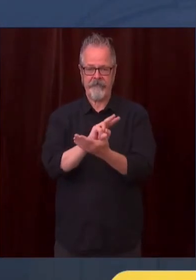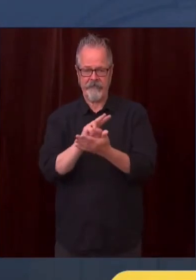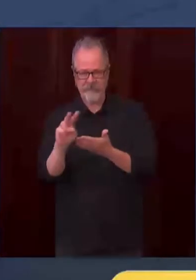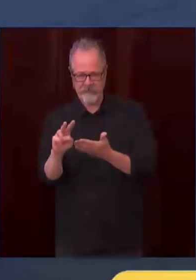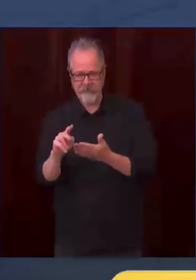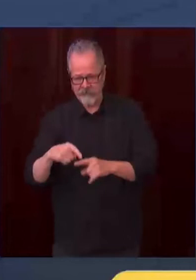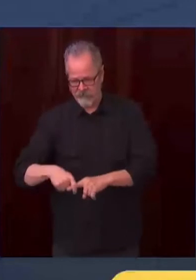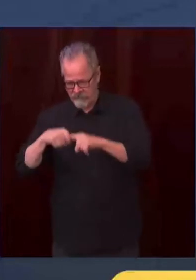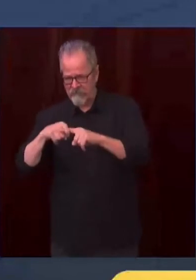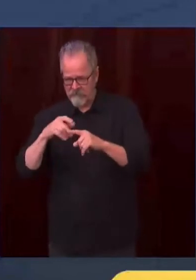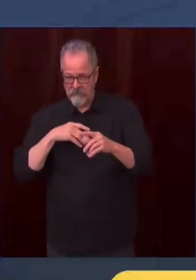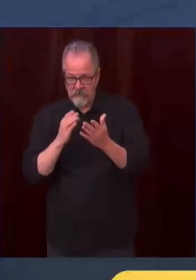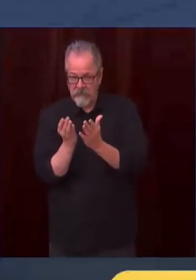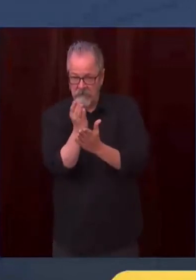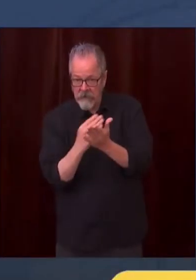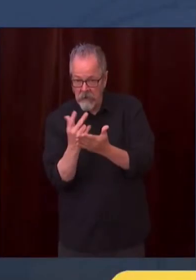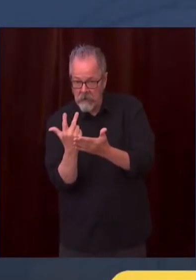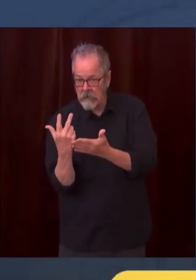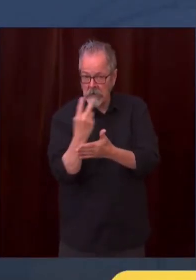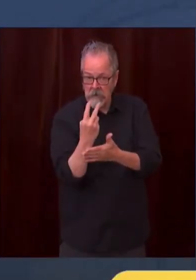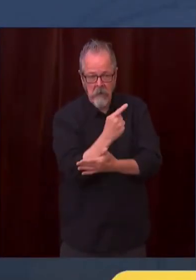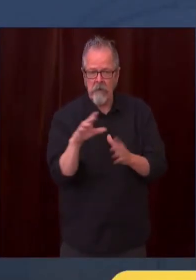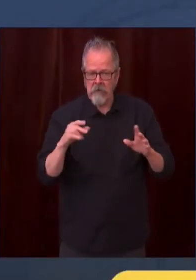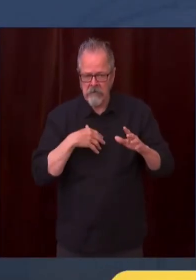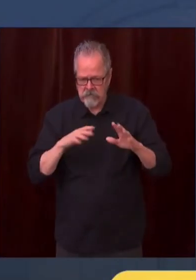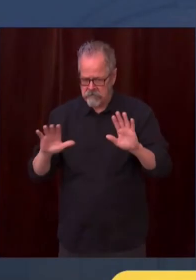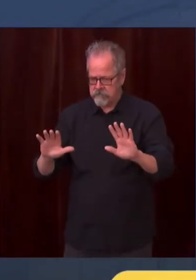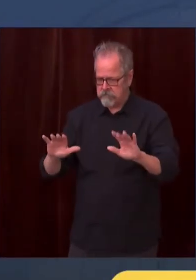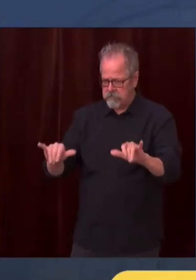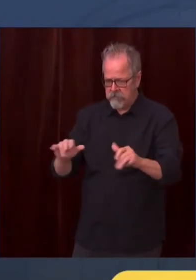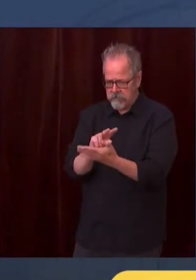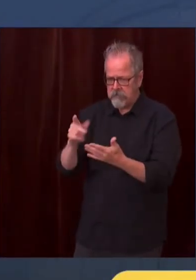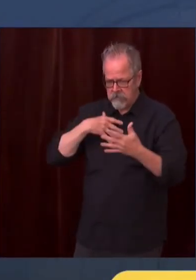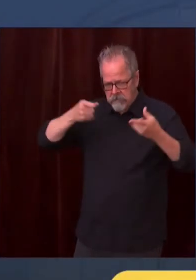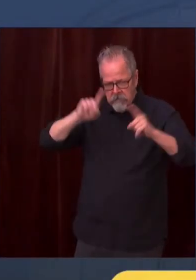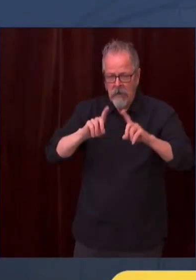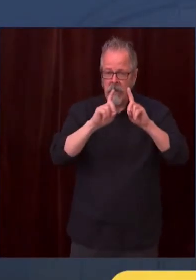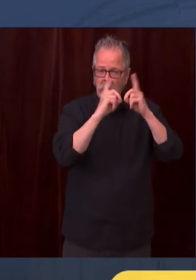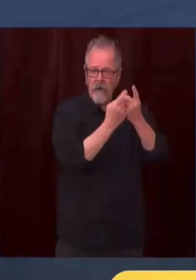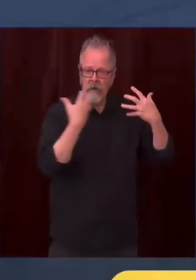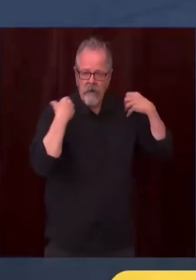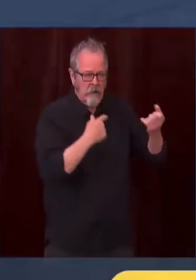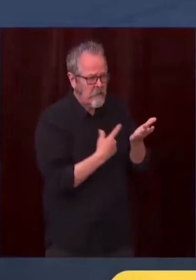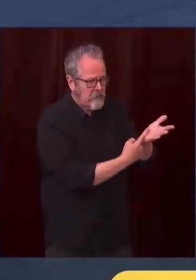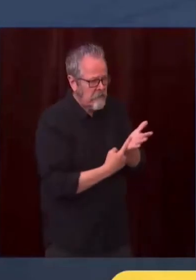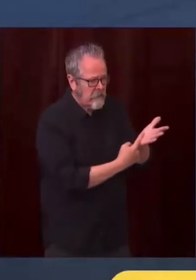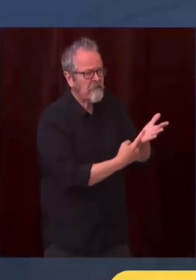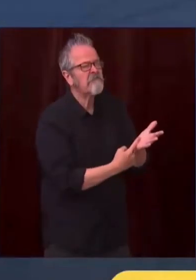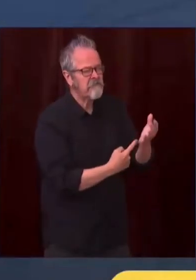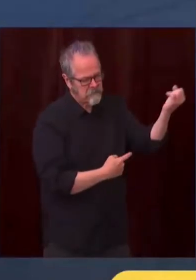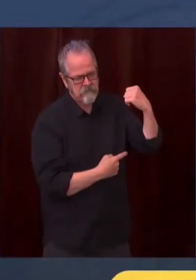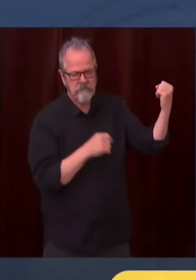are in a constantly evolving situation. And unlike any other time during the pandemic, we look at the most